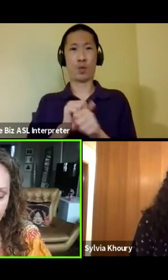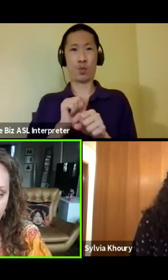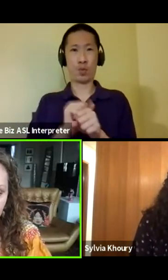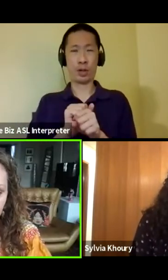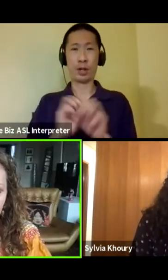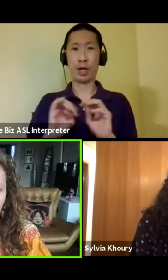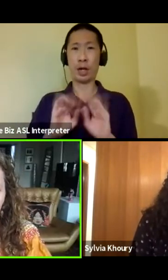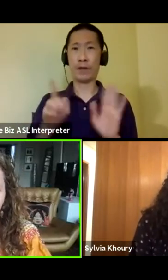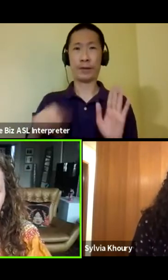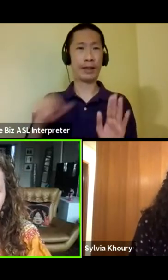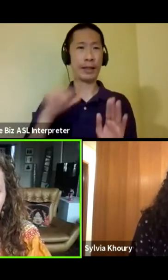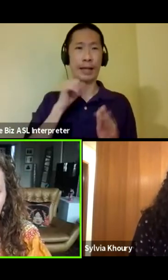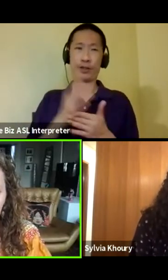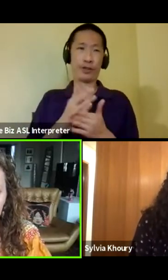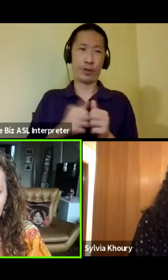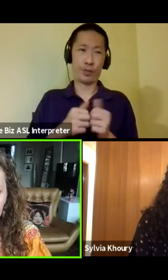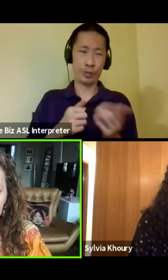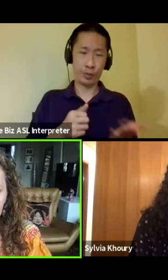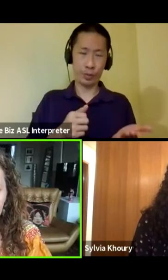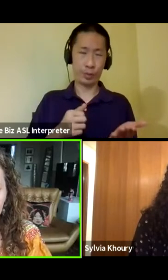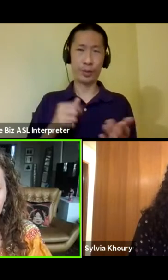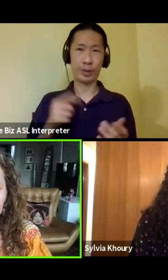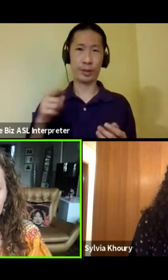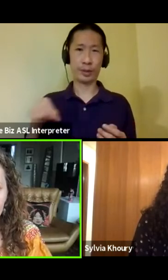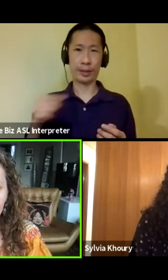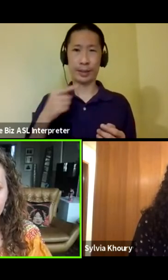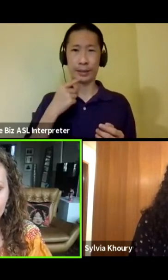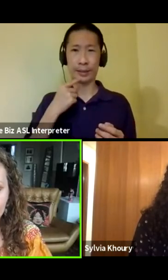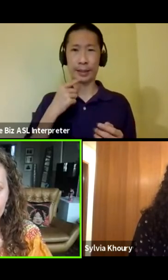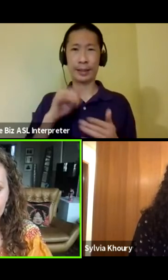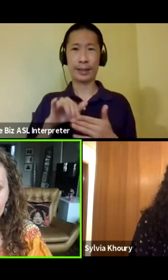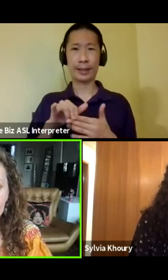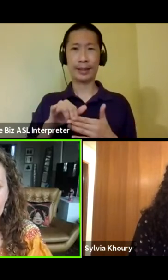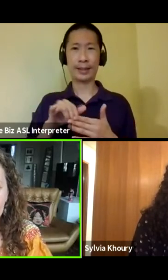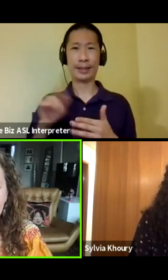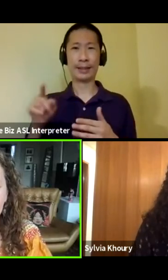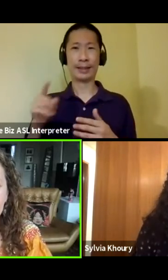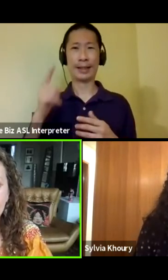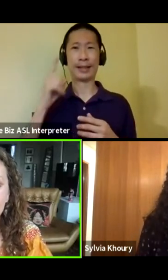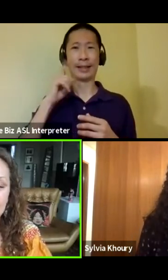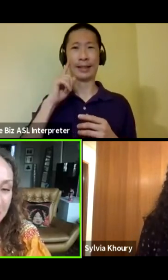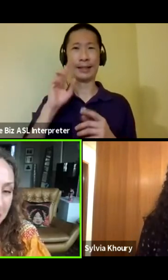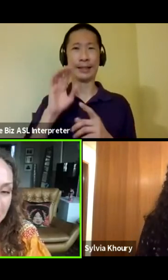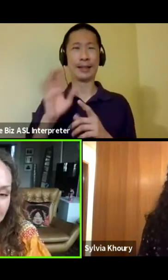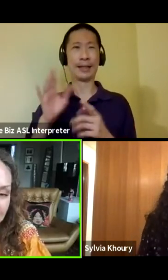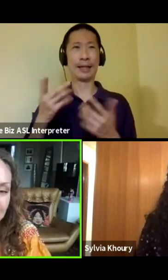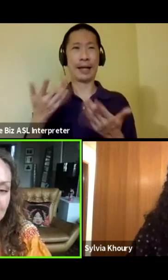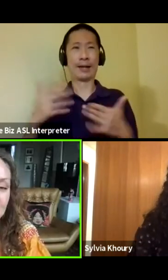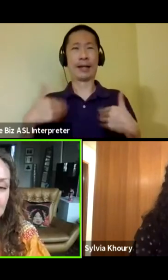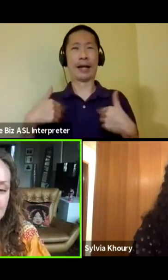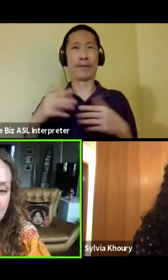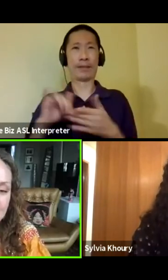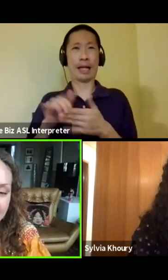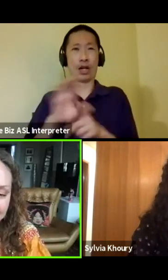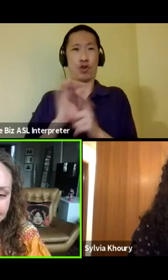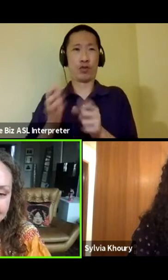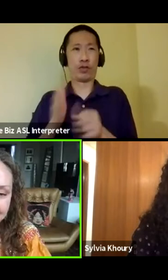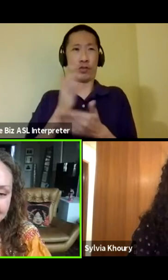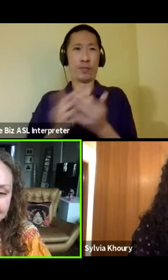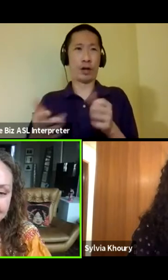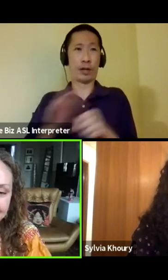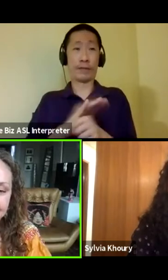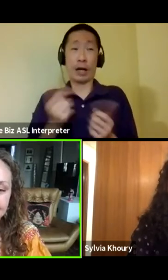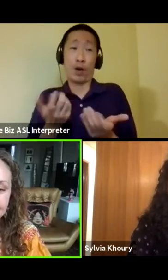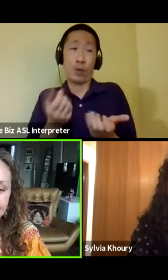didn't share it with you. And they said that they've got that cultural part covered. So I just thought you should know that.